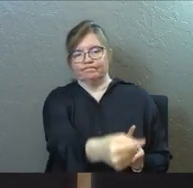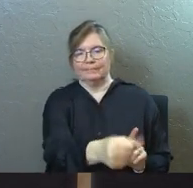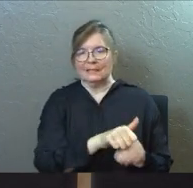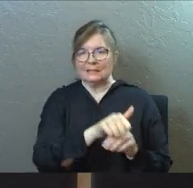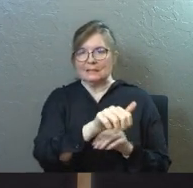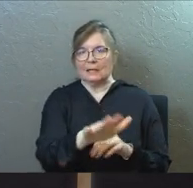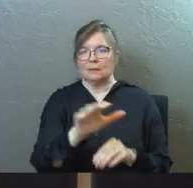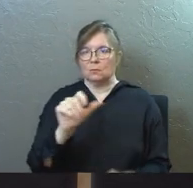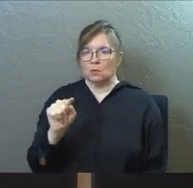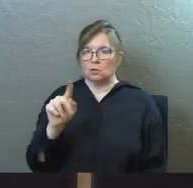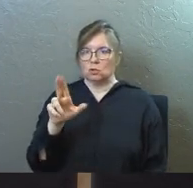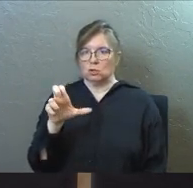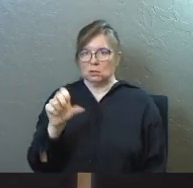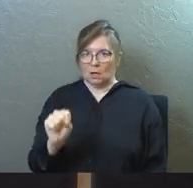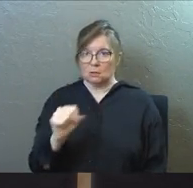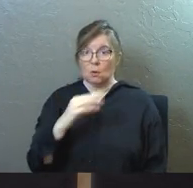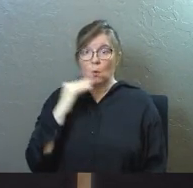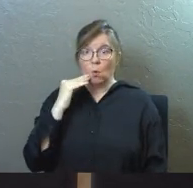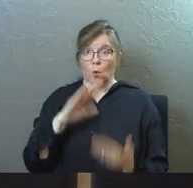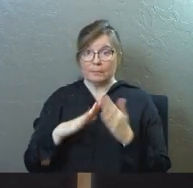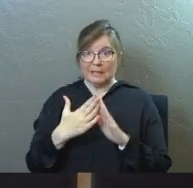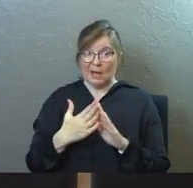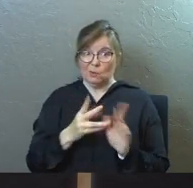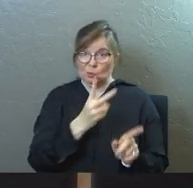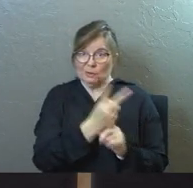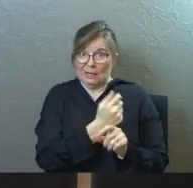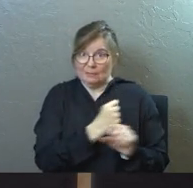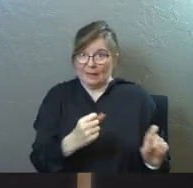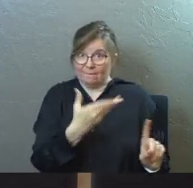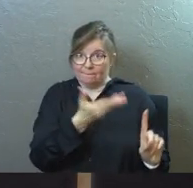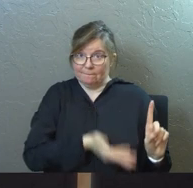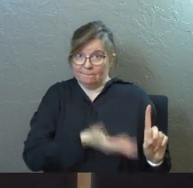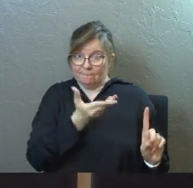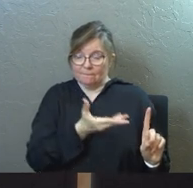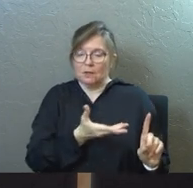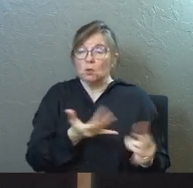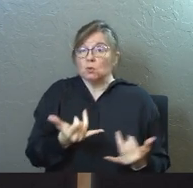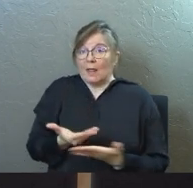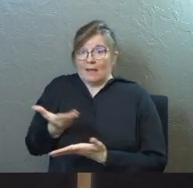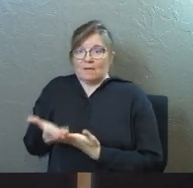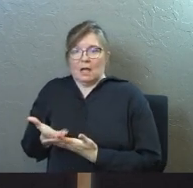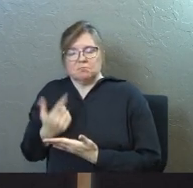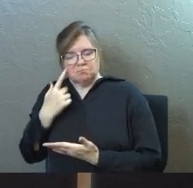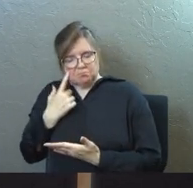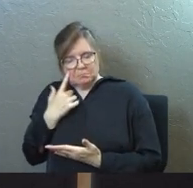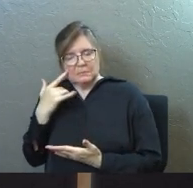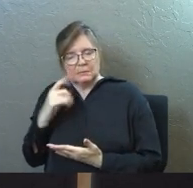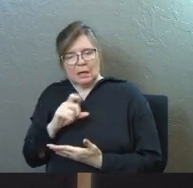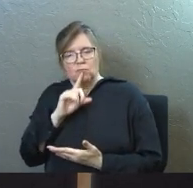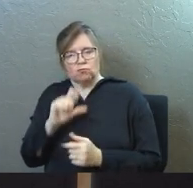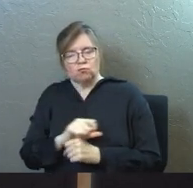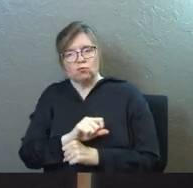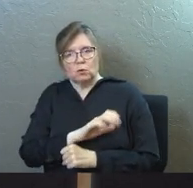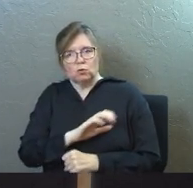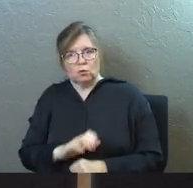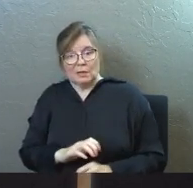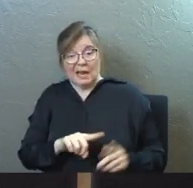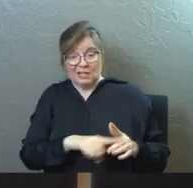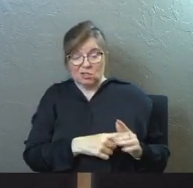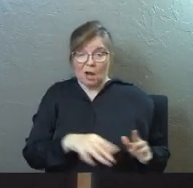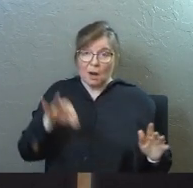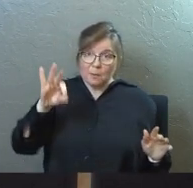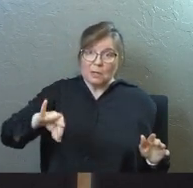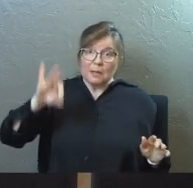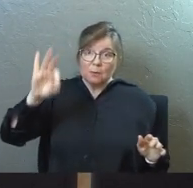hometown, so not only is he saved, not only do they validate he's a real Christian, but he starts preaching the gospel of